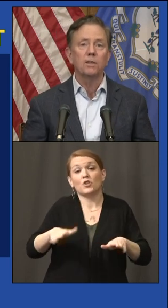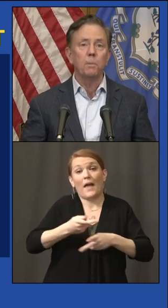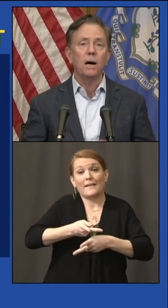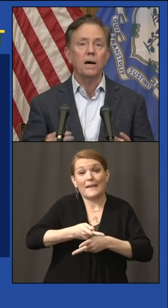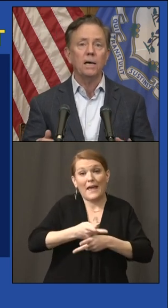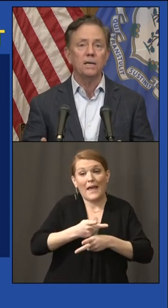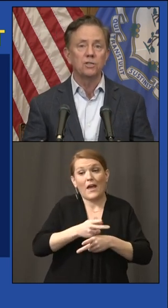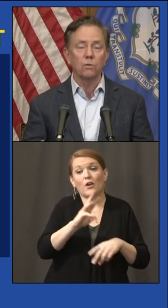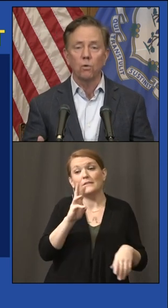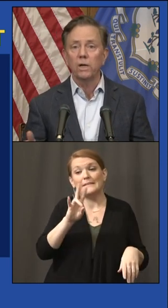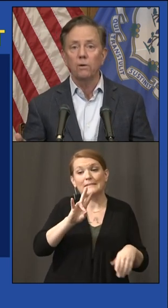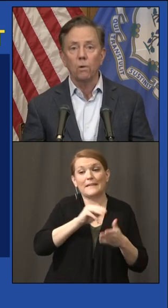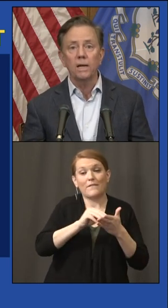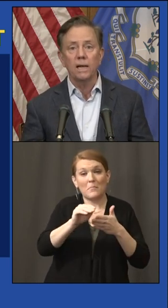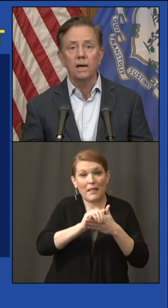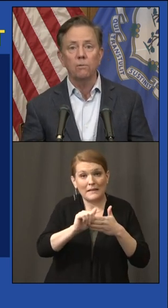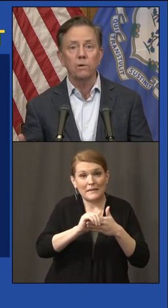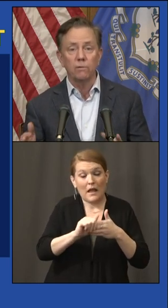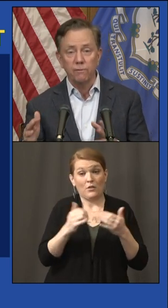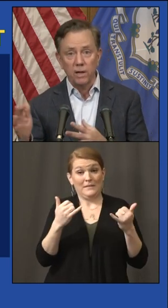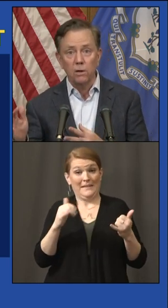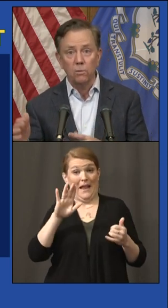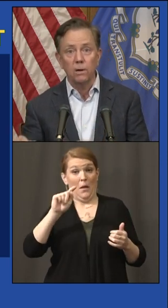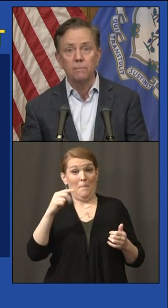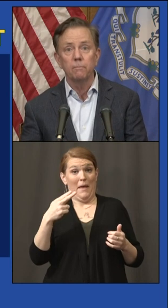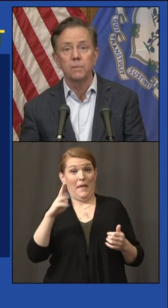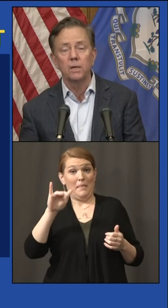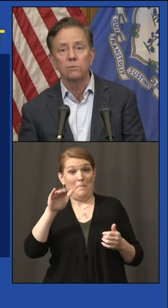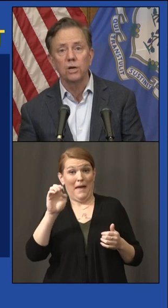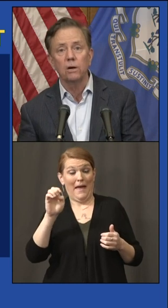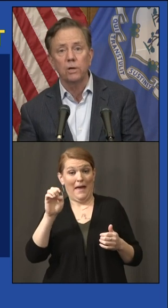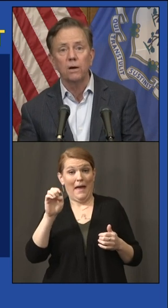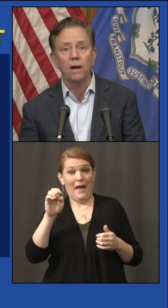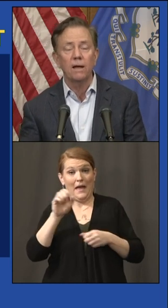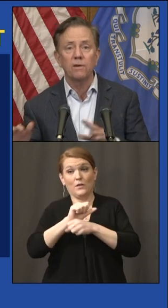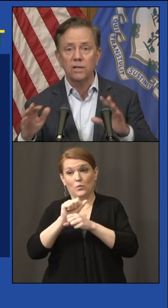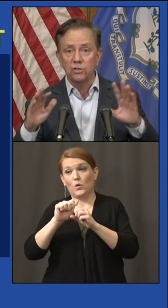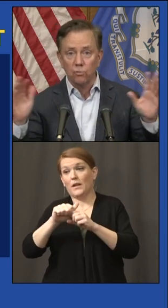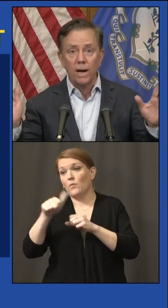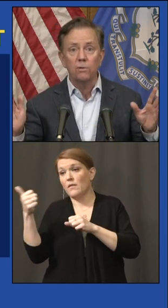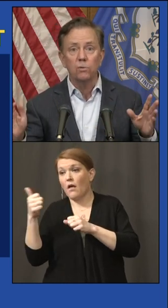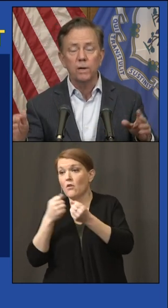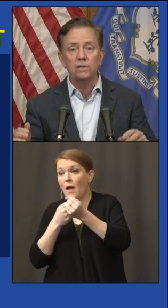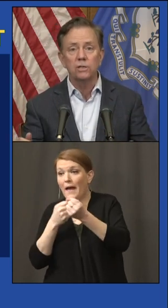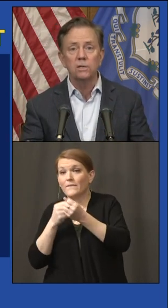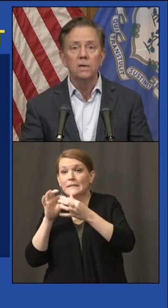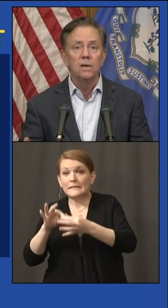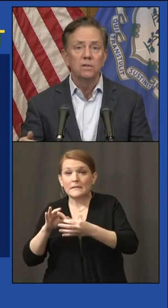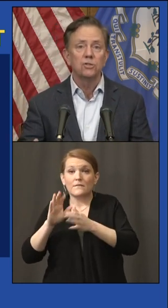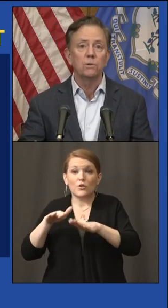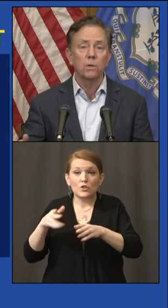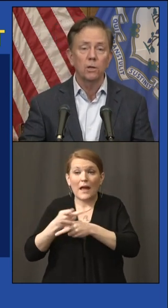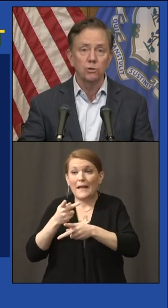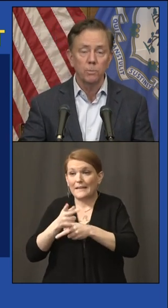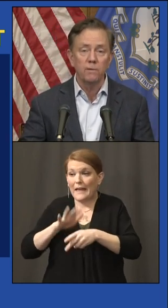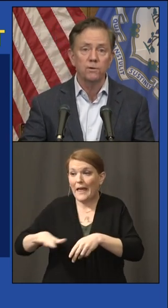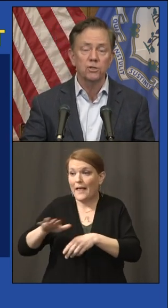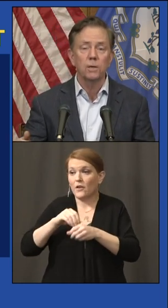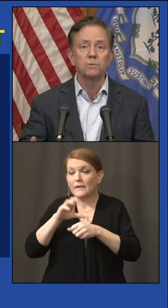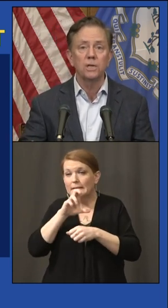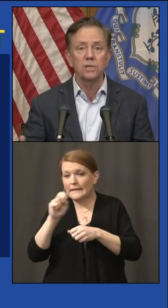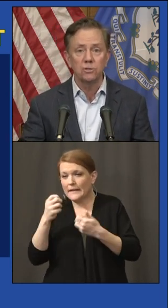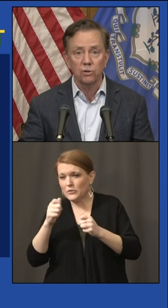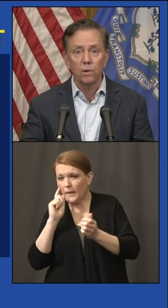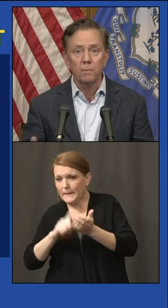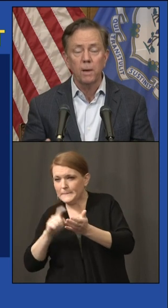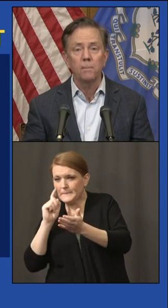Beth Bai is working right now with her fellow, you know, childcare advocates around the region, seeing whether those will be for